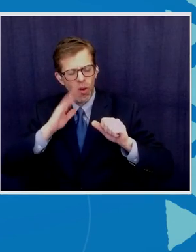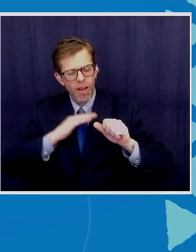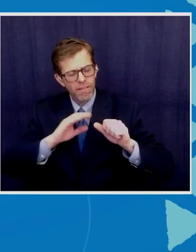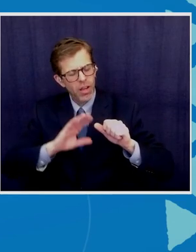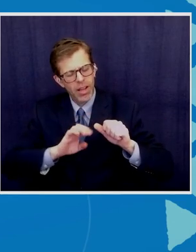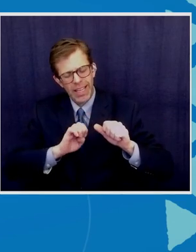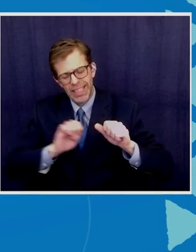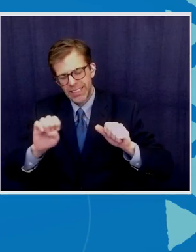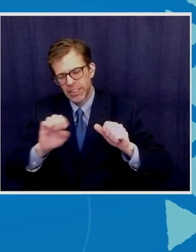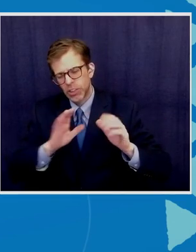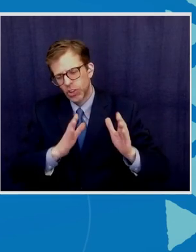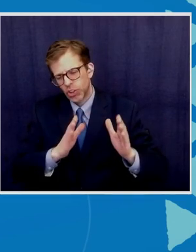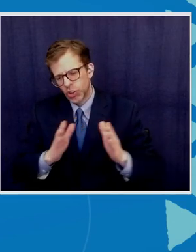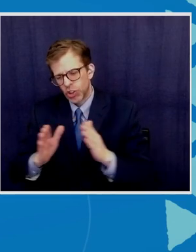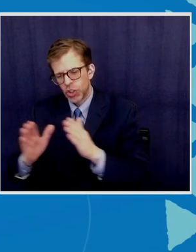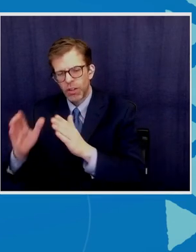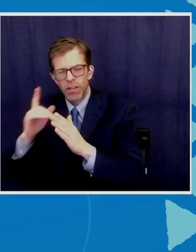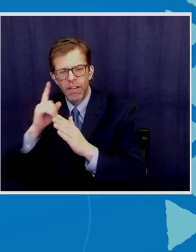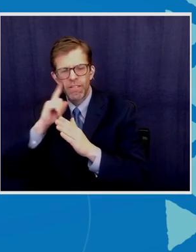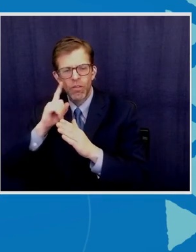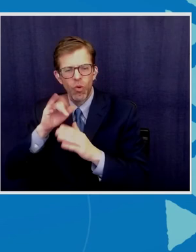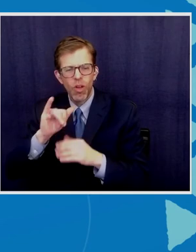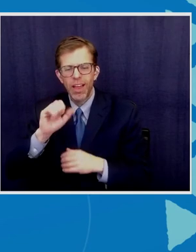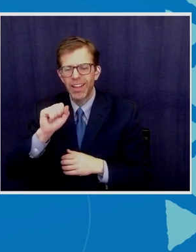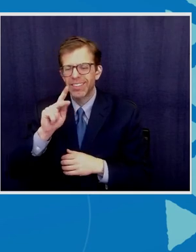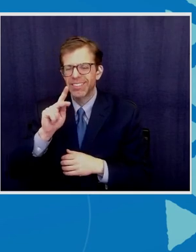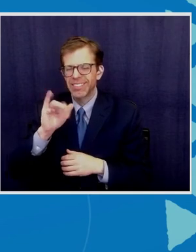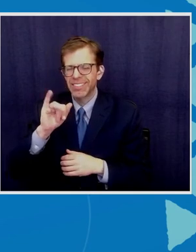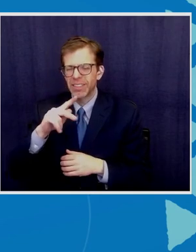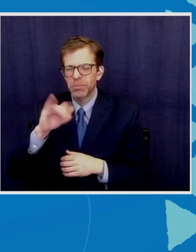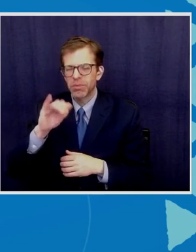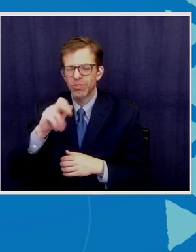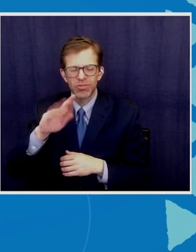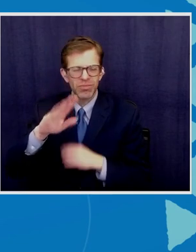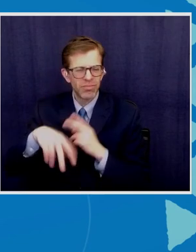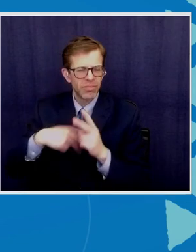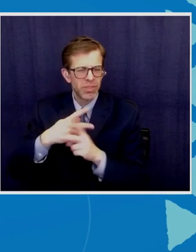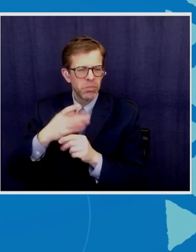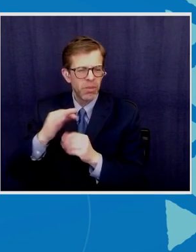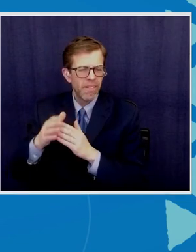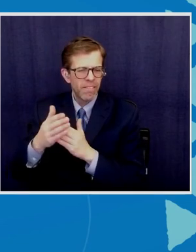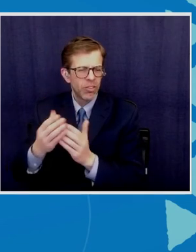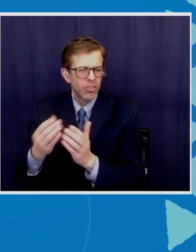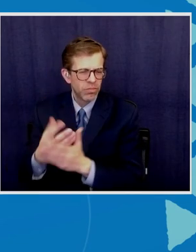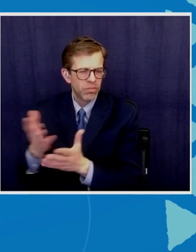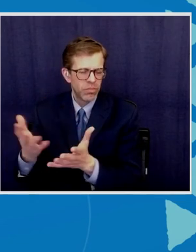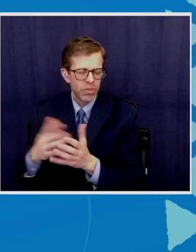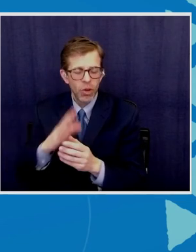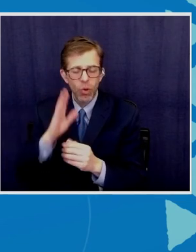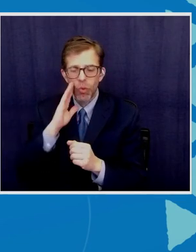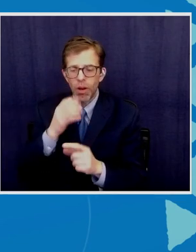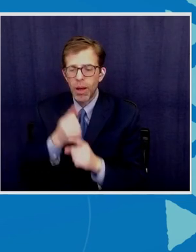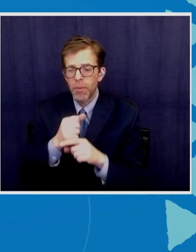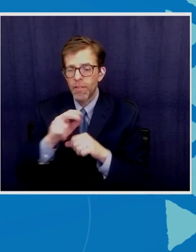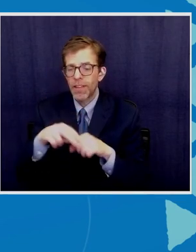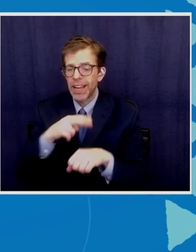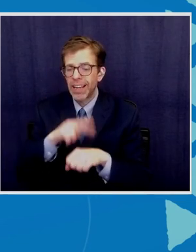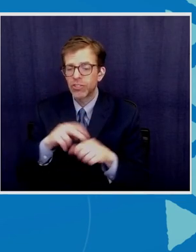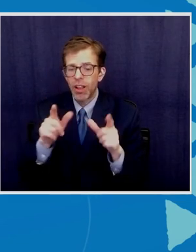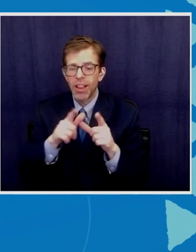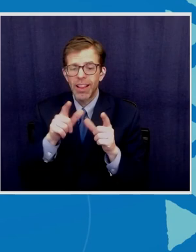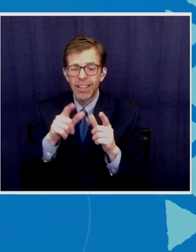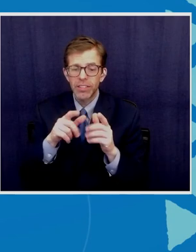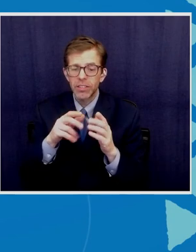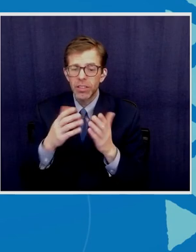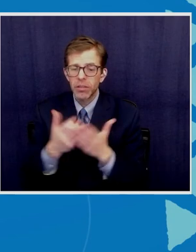especially for the skipjack fishery. There will be impacts on our national licensing revenues of up to 20% by